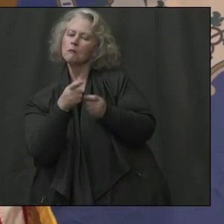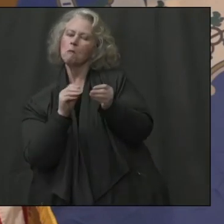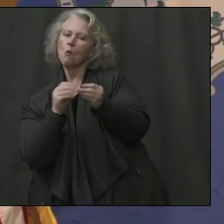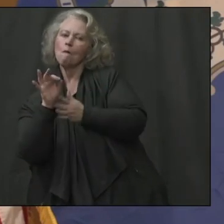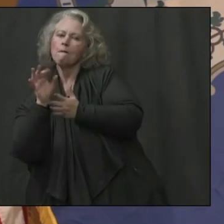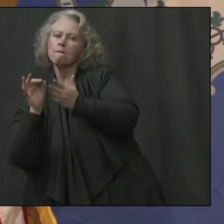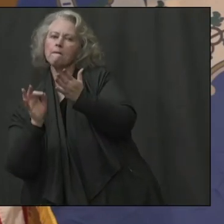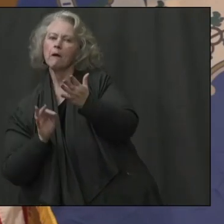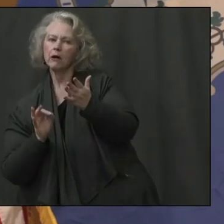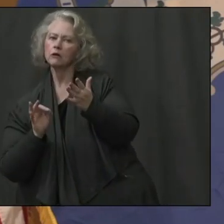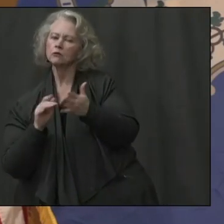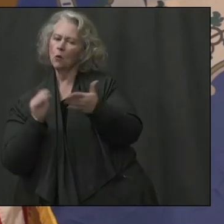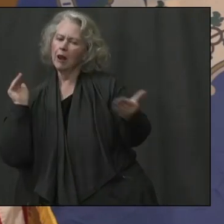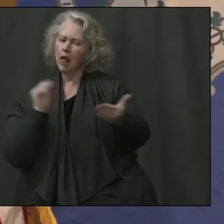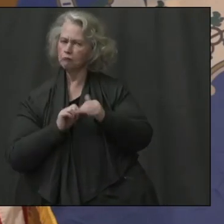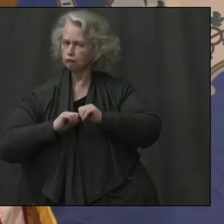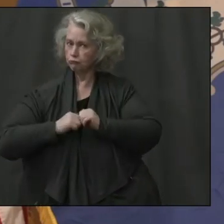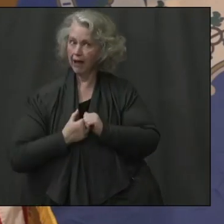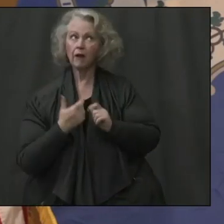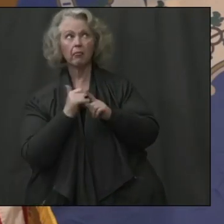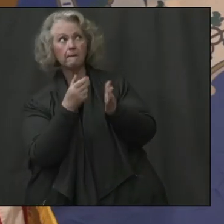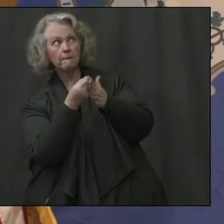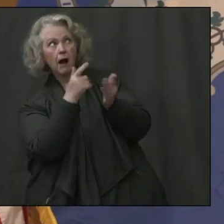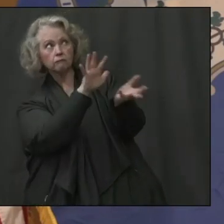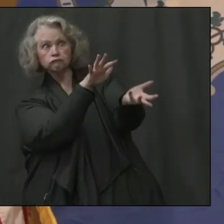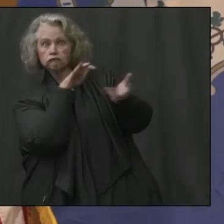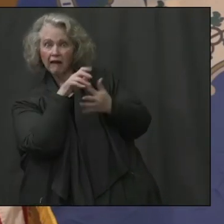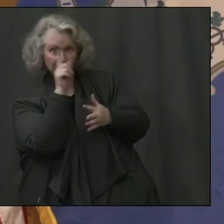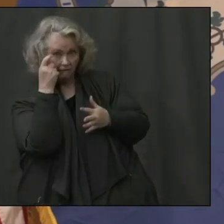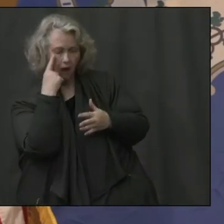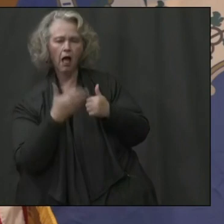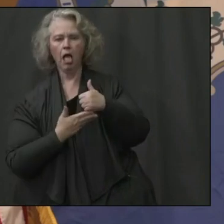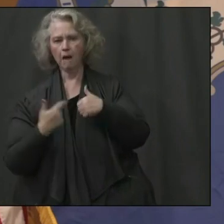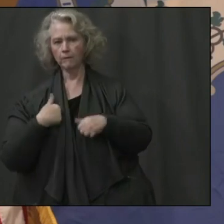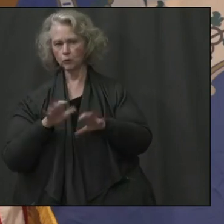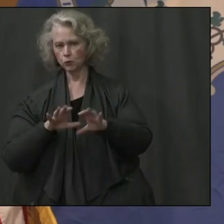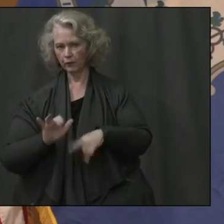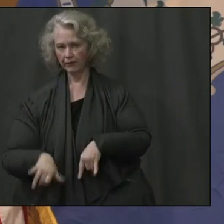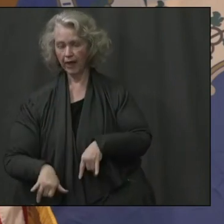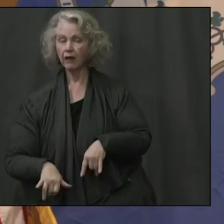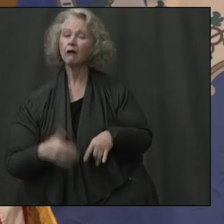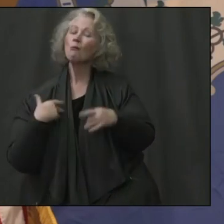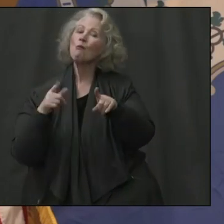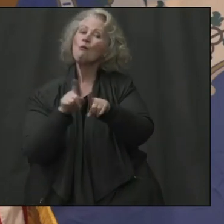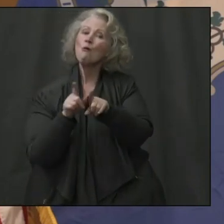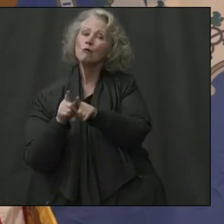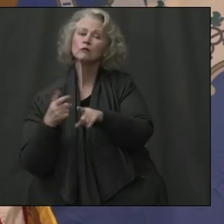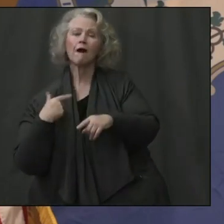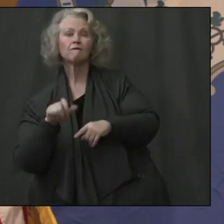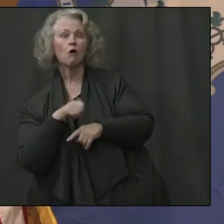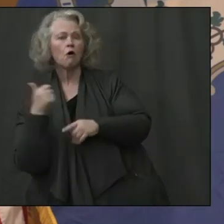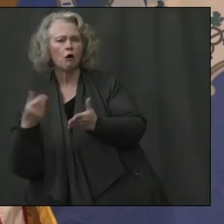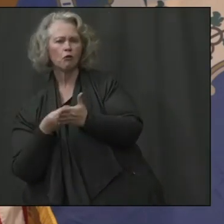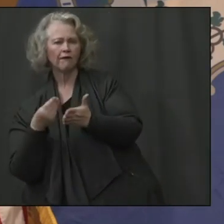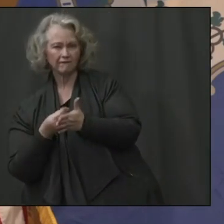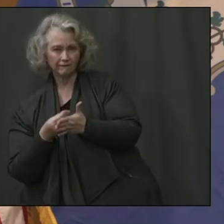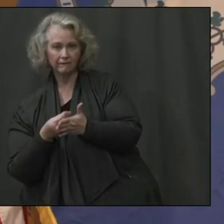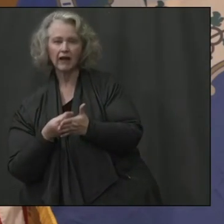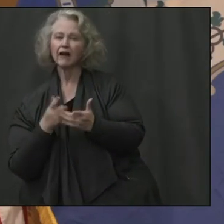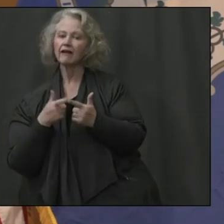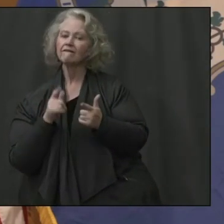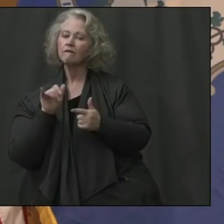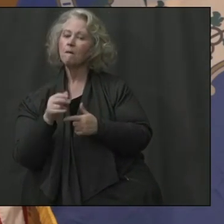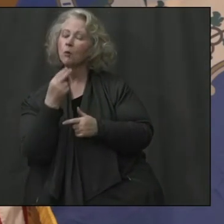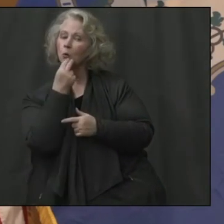locations and our funding from the federal government will help us to do so. We've also have additional funds available from a nutrition